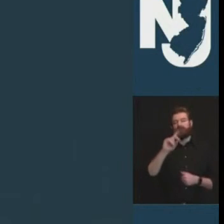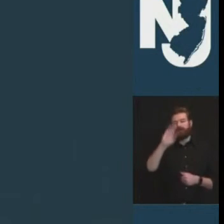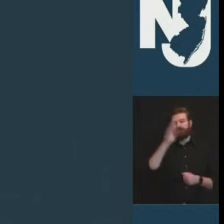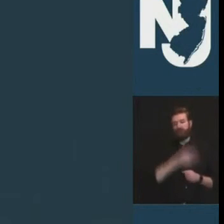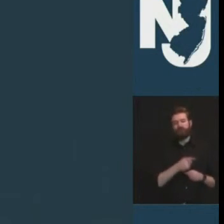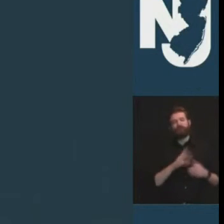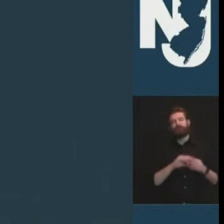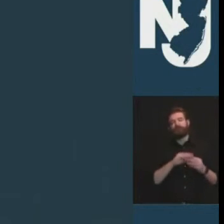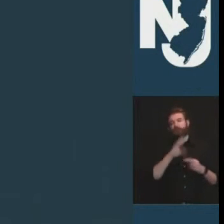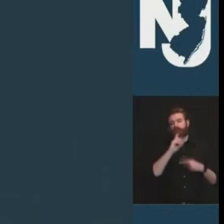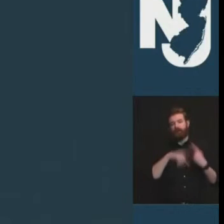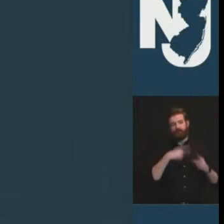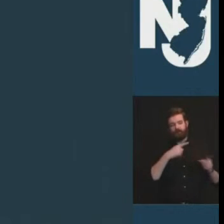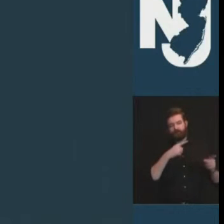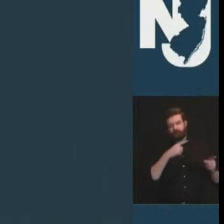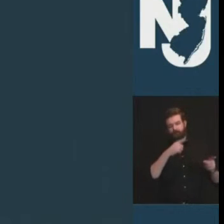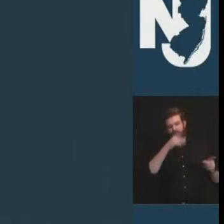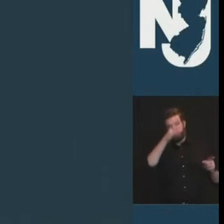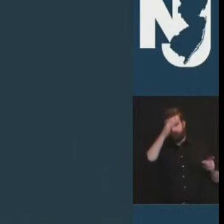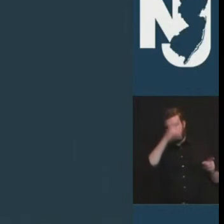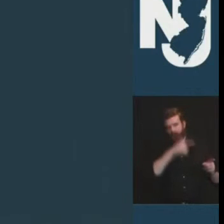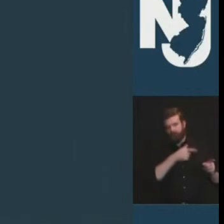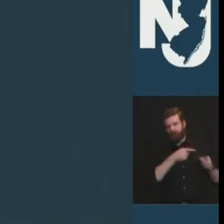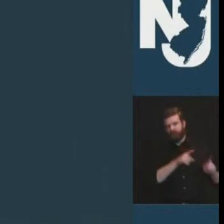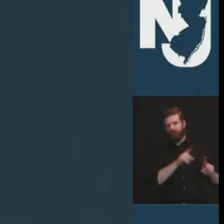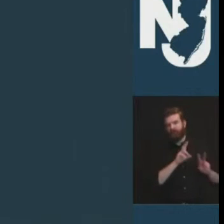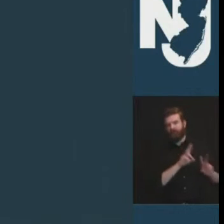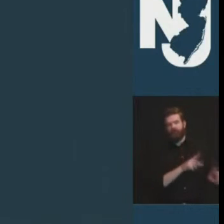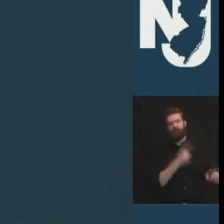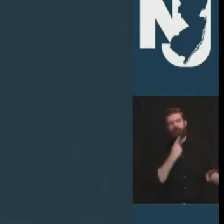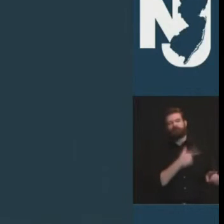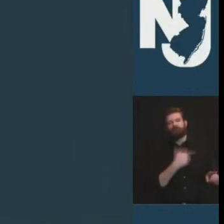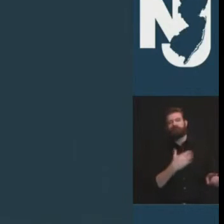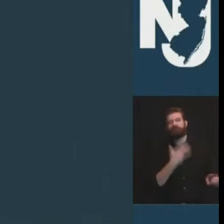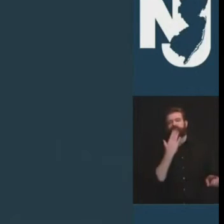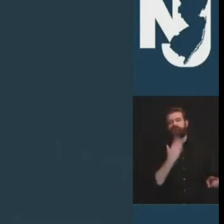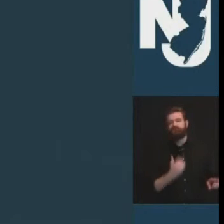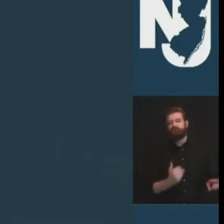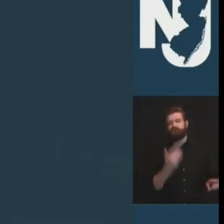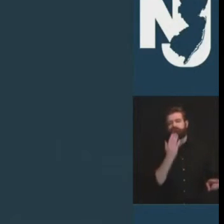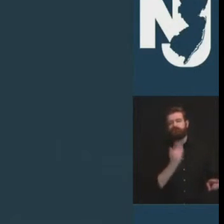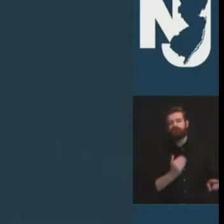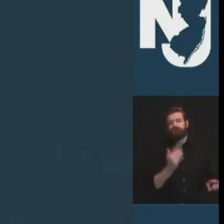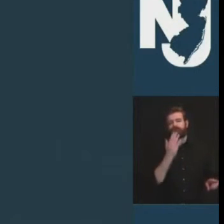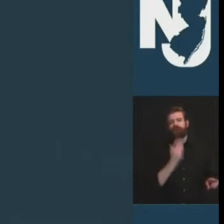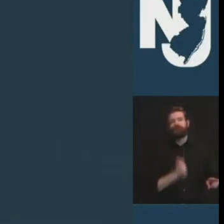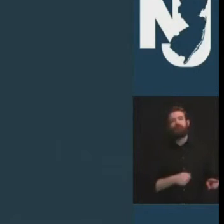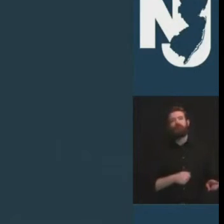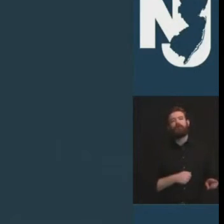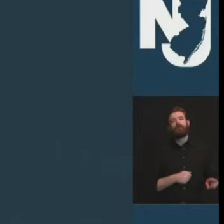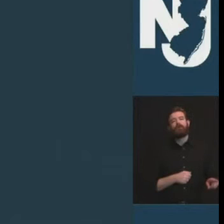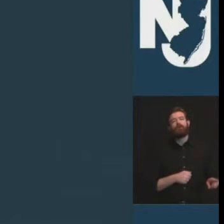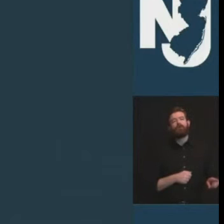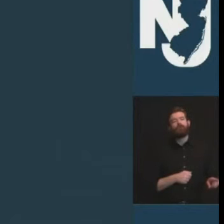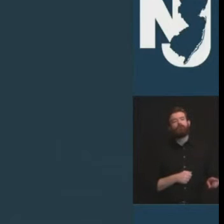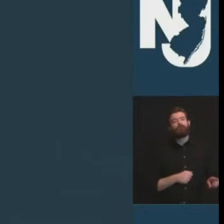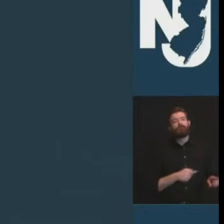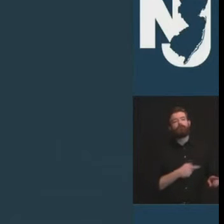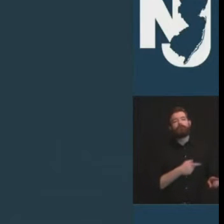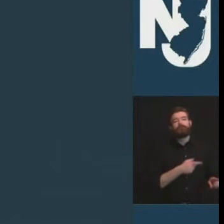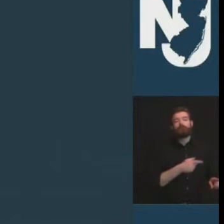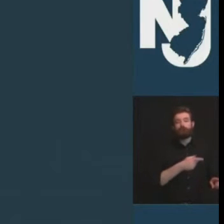selfless and caring person who wasn't just a grandparent to me but like a father and best friend